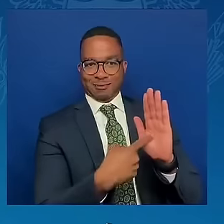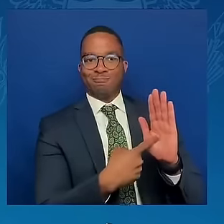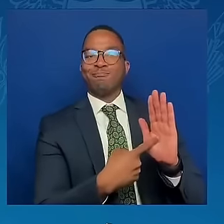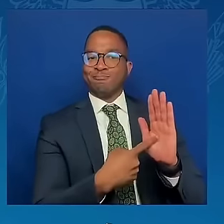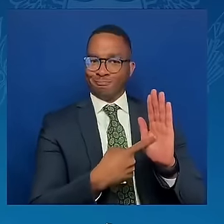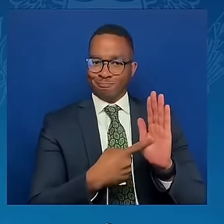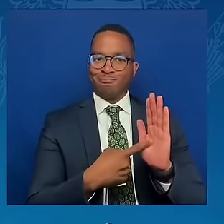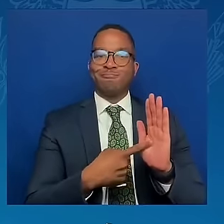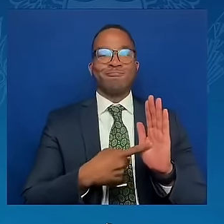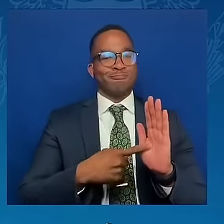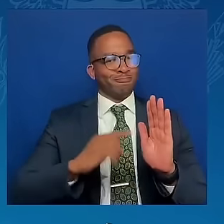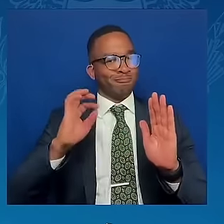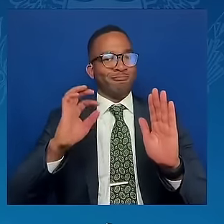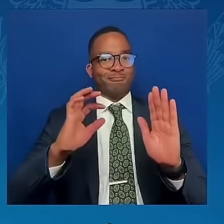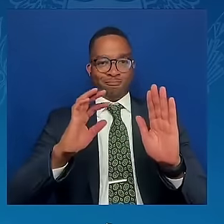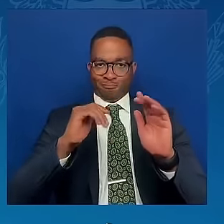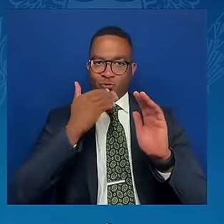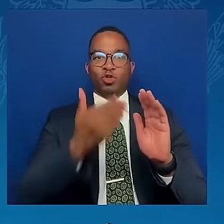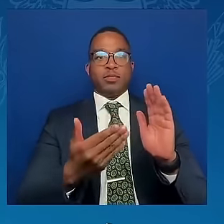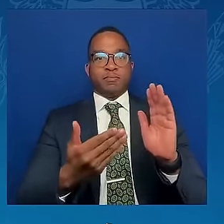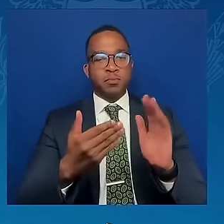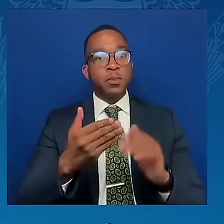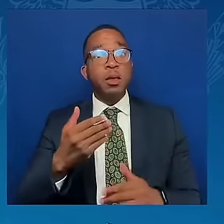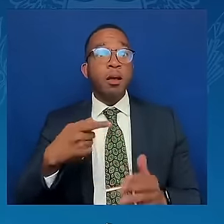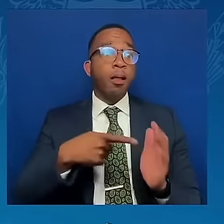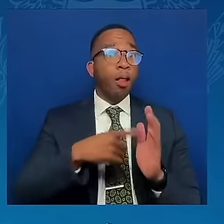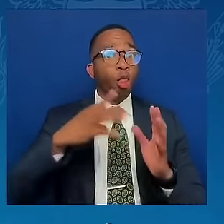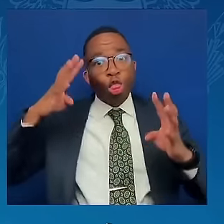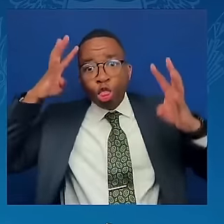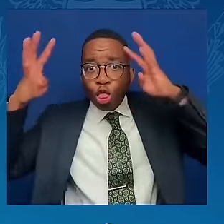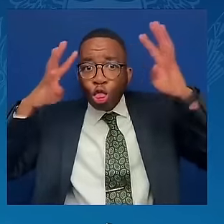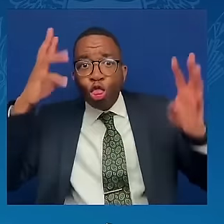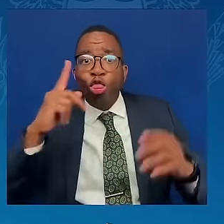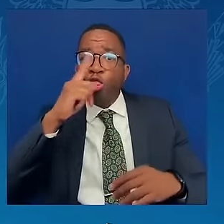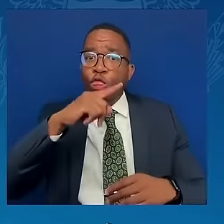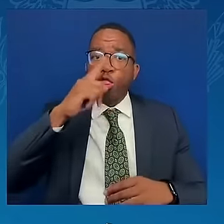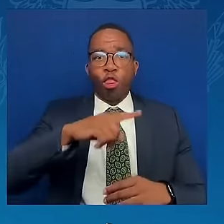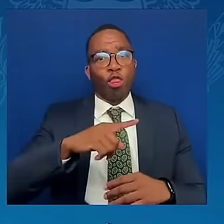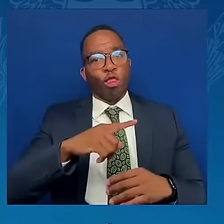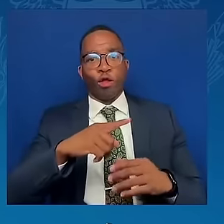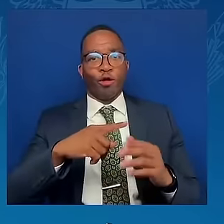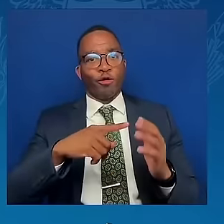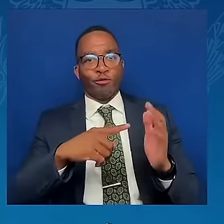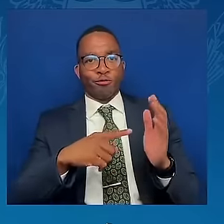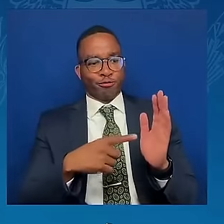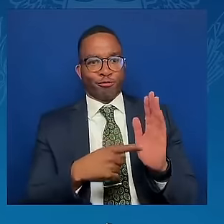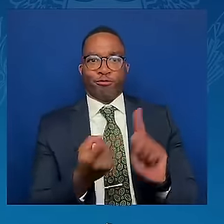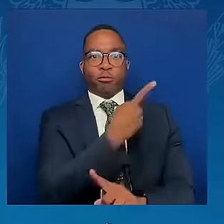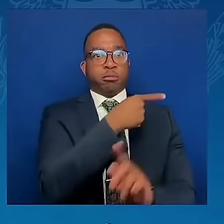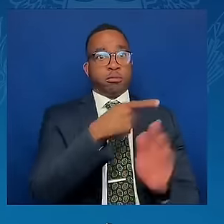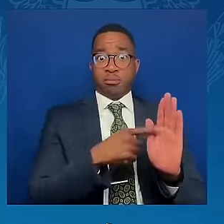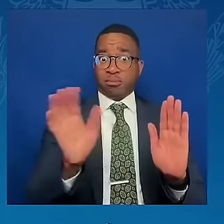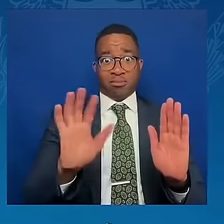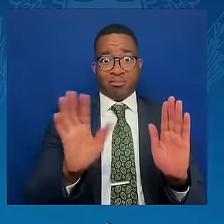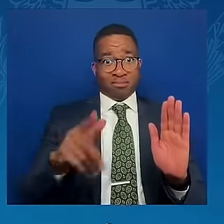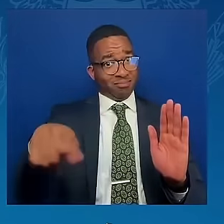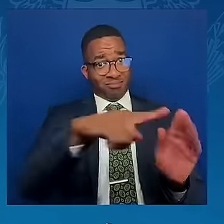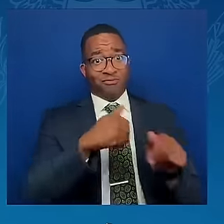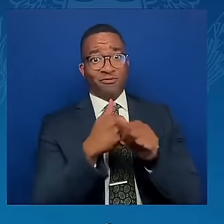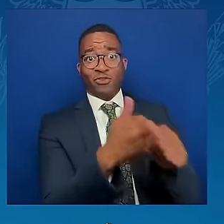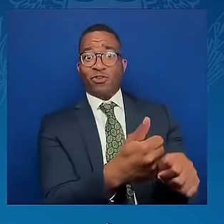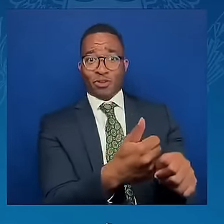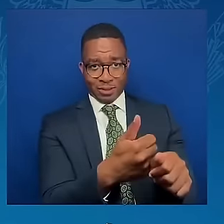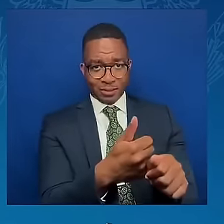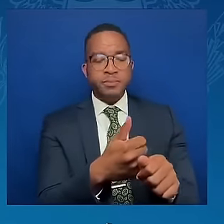but the real foundations of coexistence among peoples. Our principles are clear.